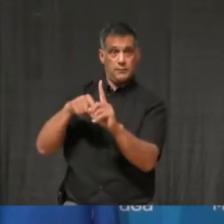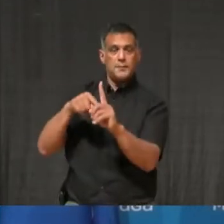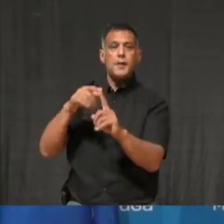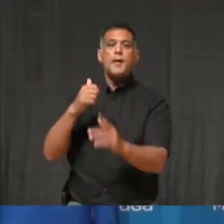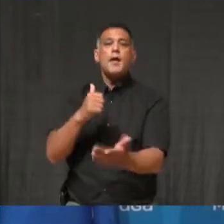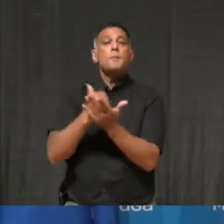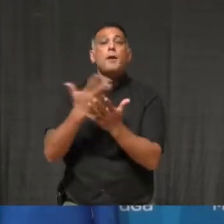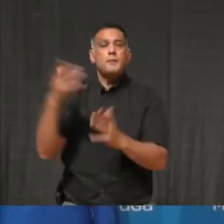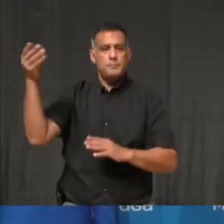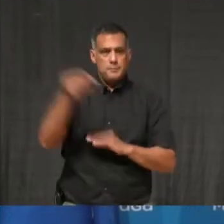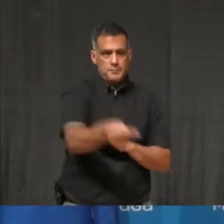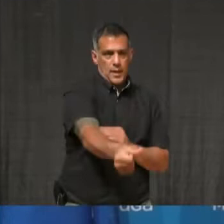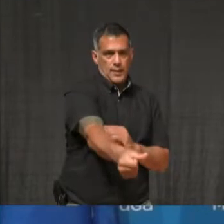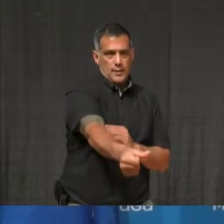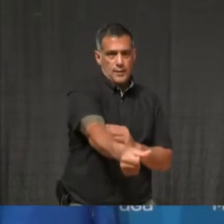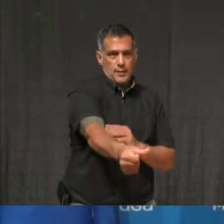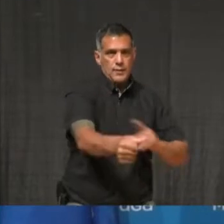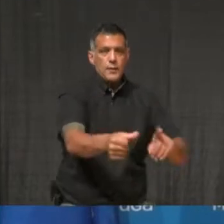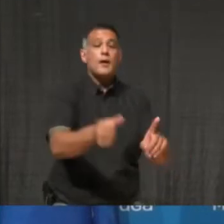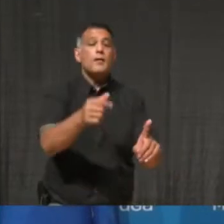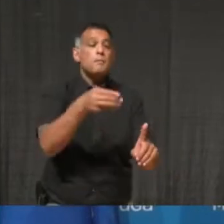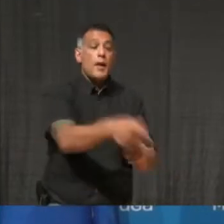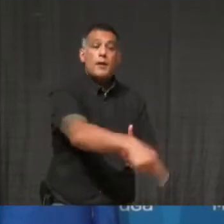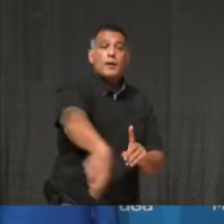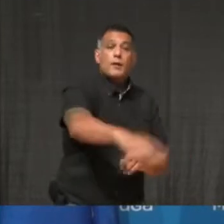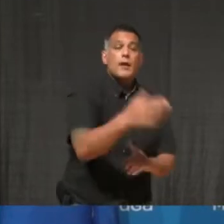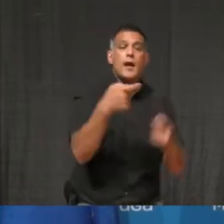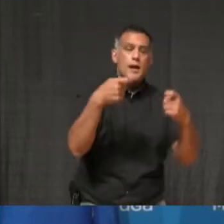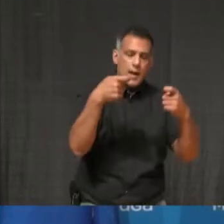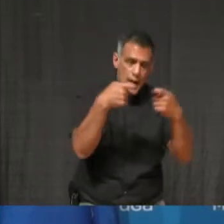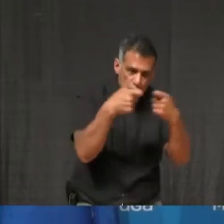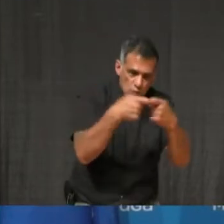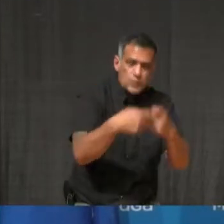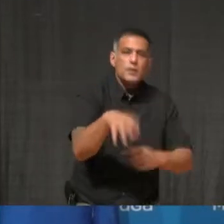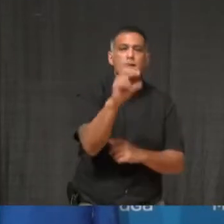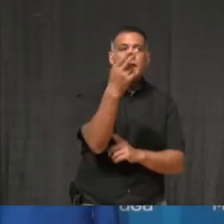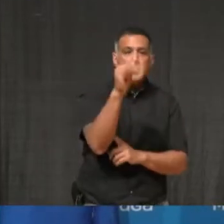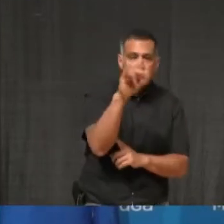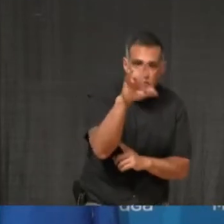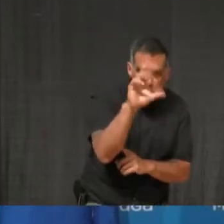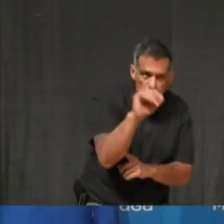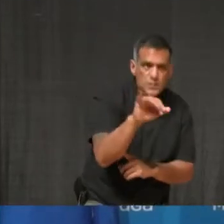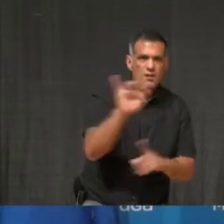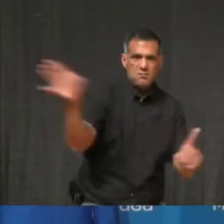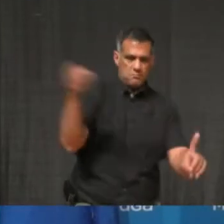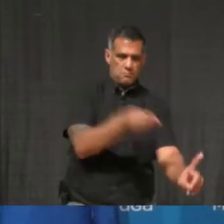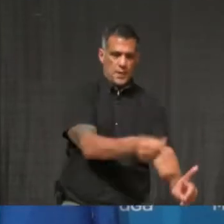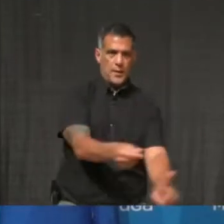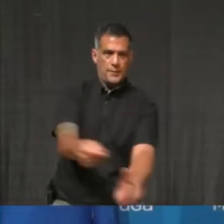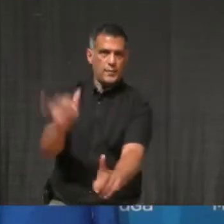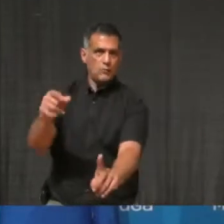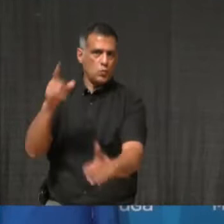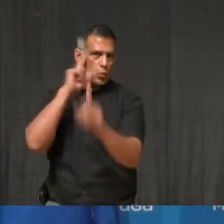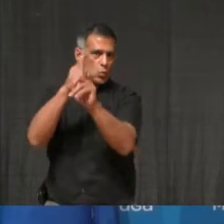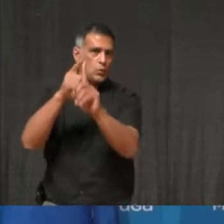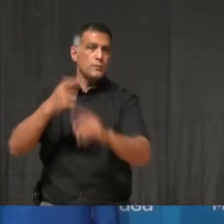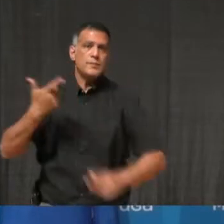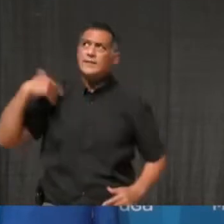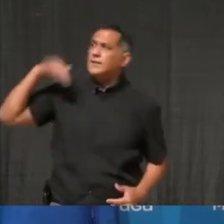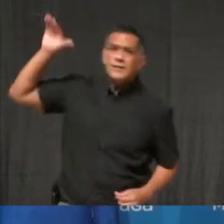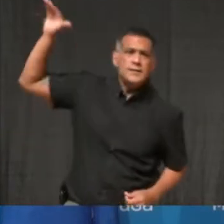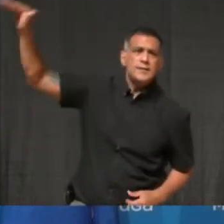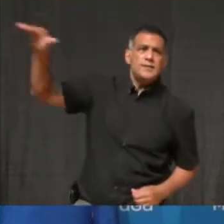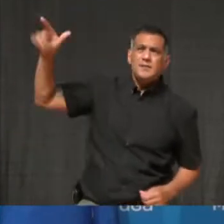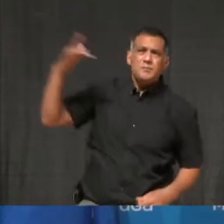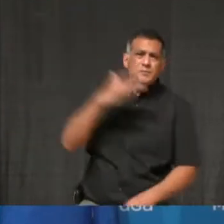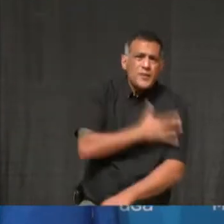I have asked the federal government to help streamline and simplify the application processes for their relief